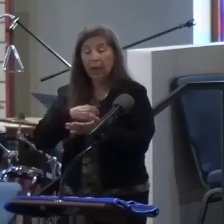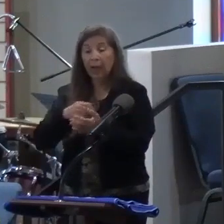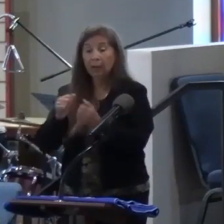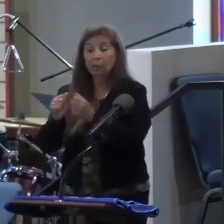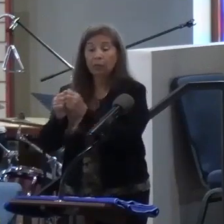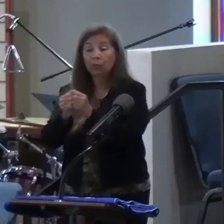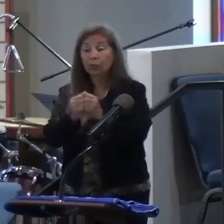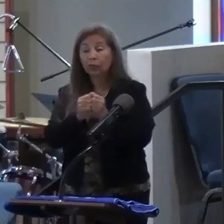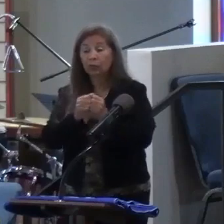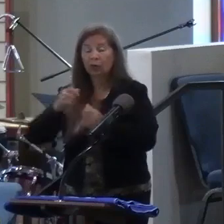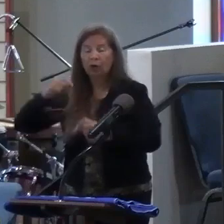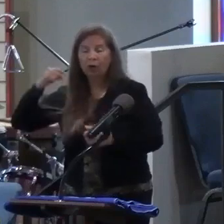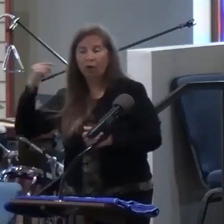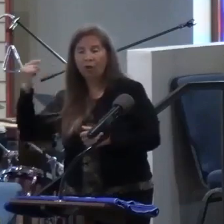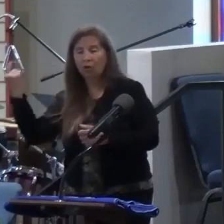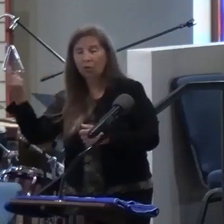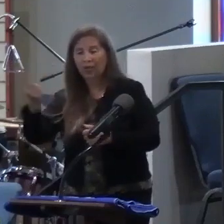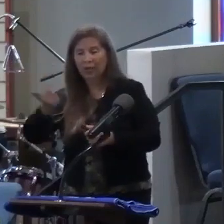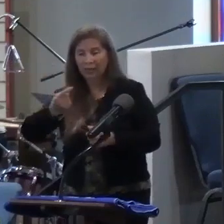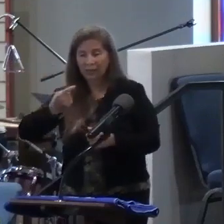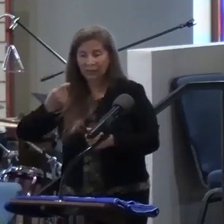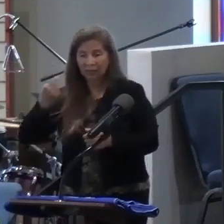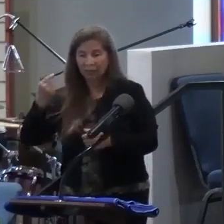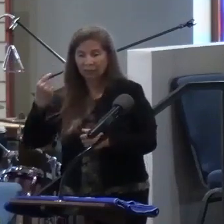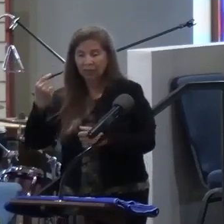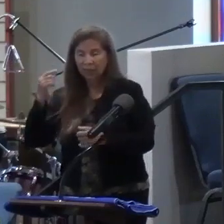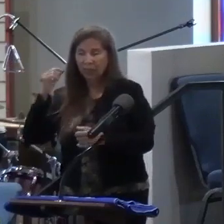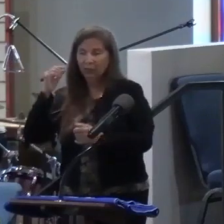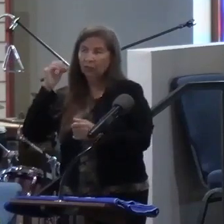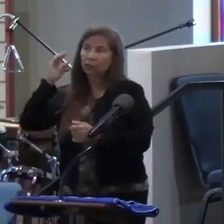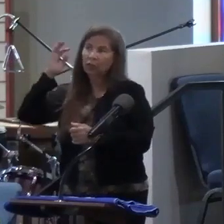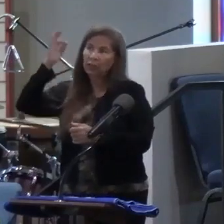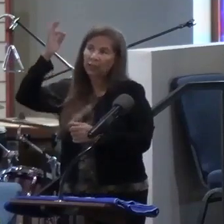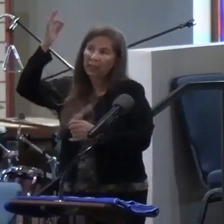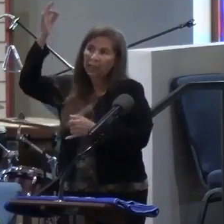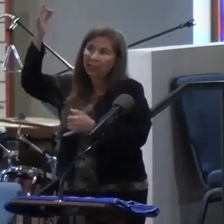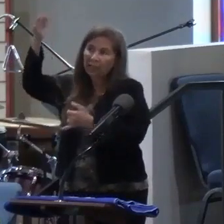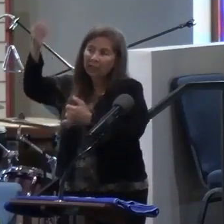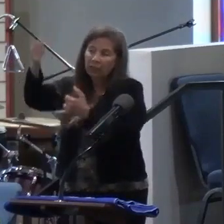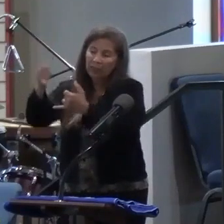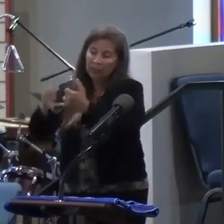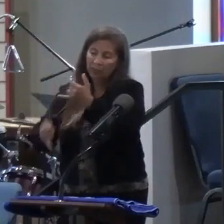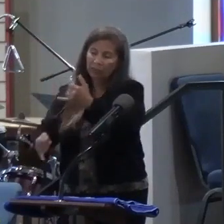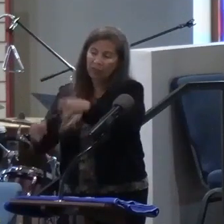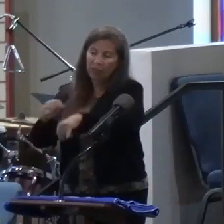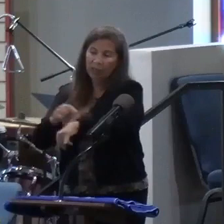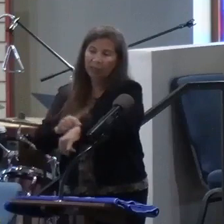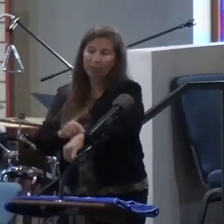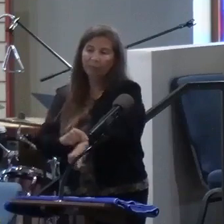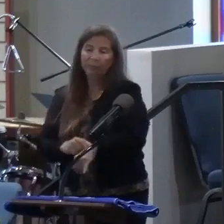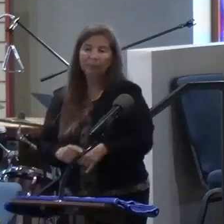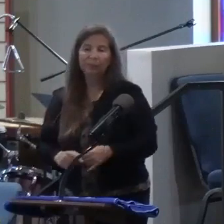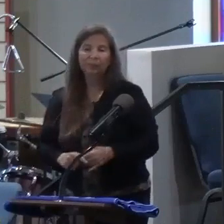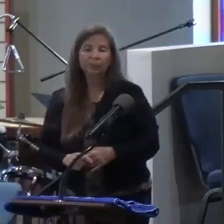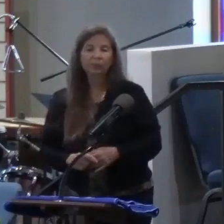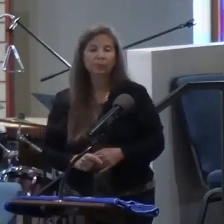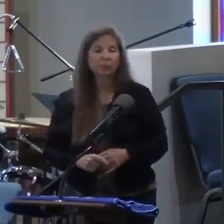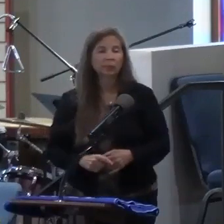you always, even to the end of the age. As I mentioned to you,